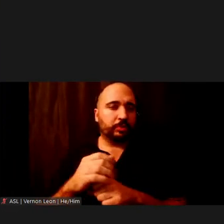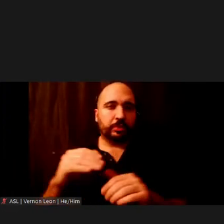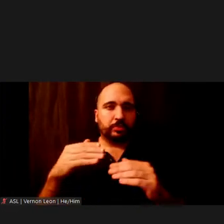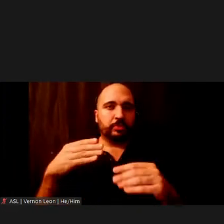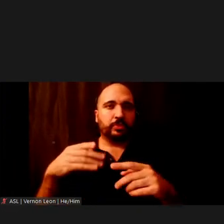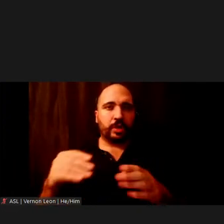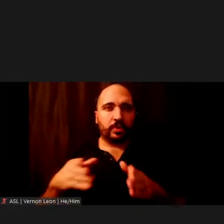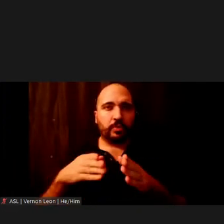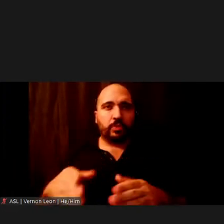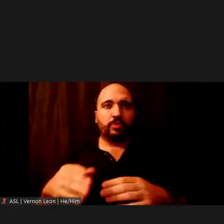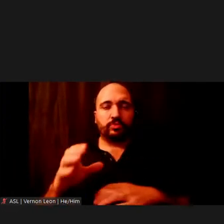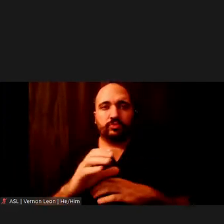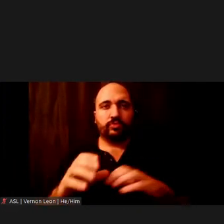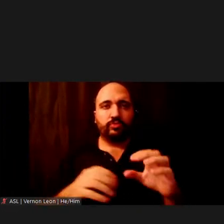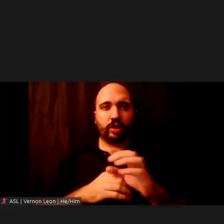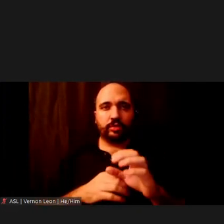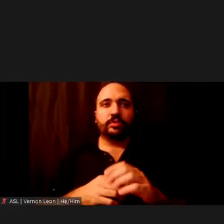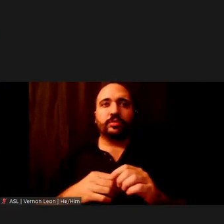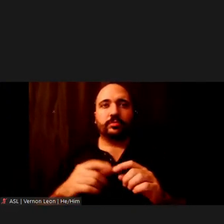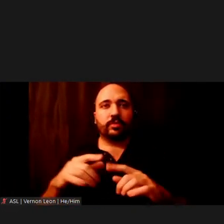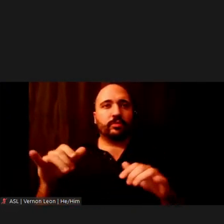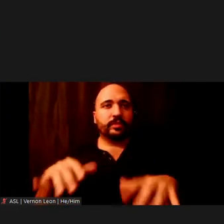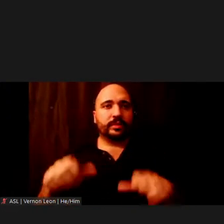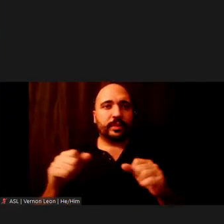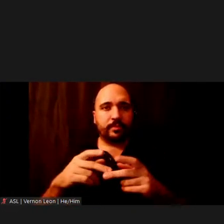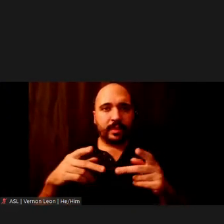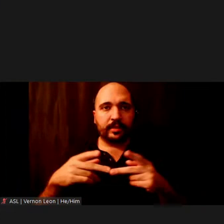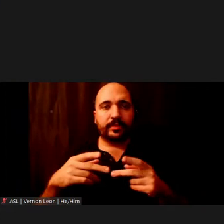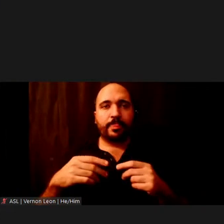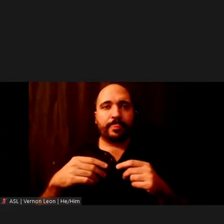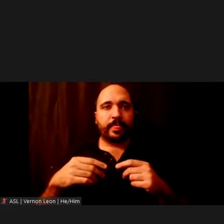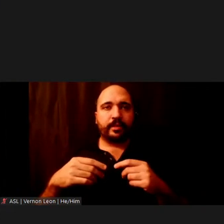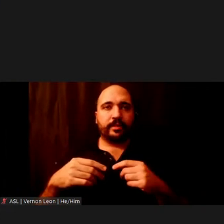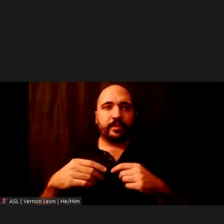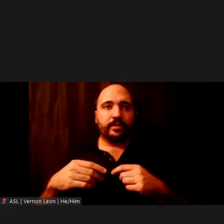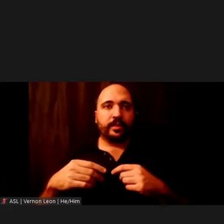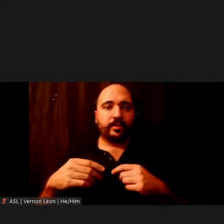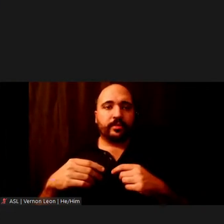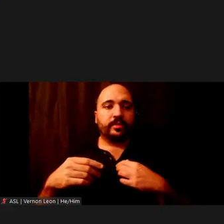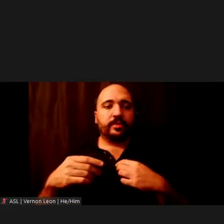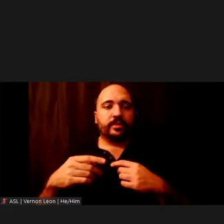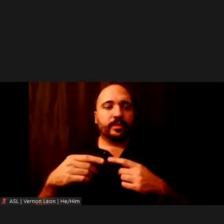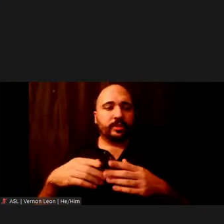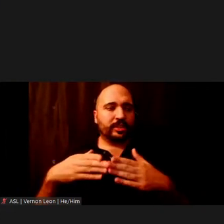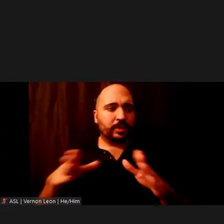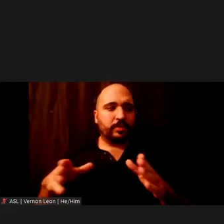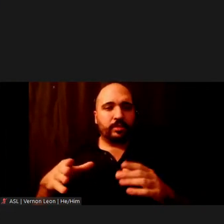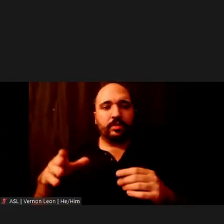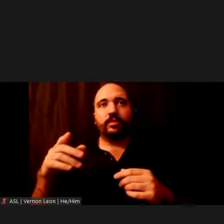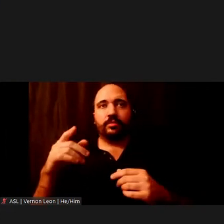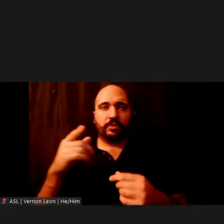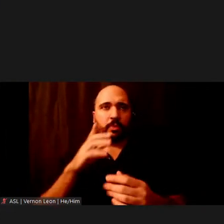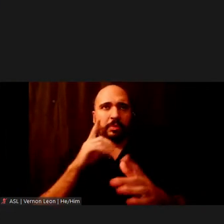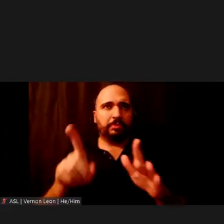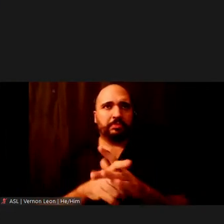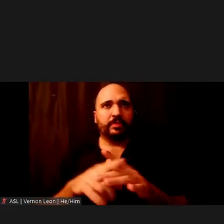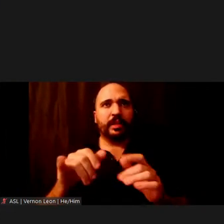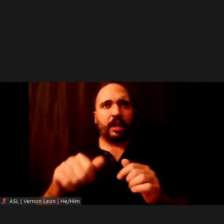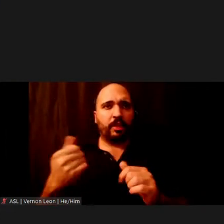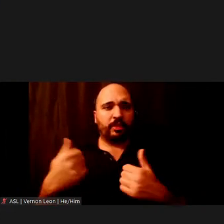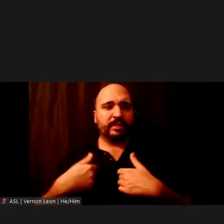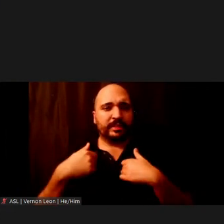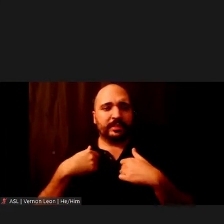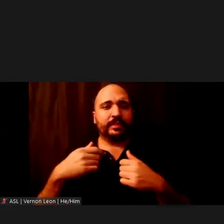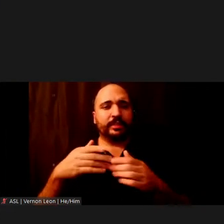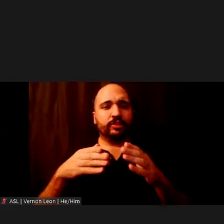new equipment will be installed could also take place. In general, the tolling infrastructure and equipment will appear like other existing streetlight poles and